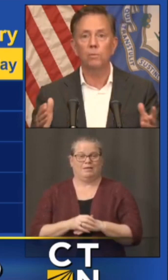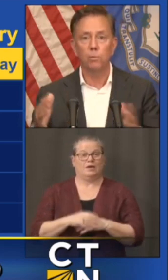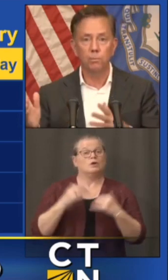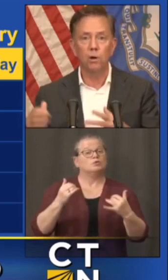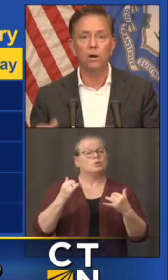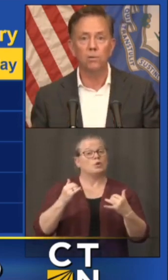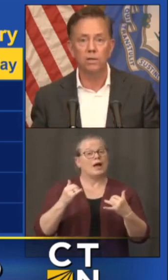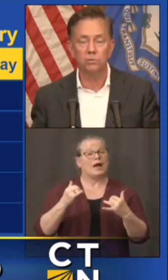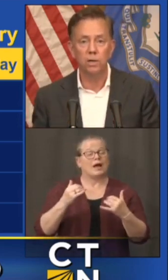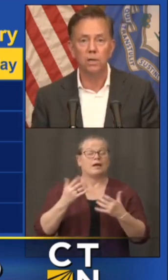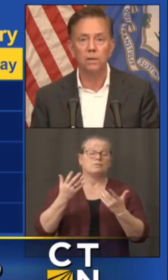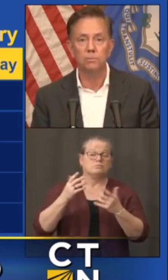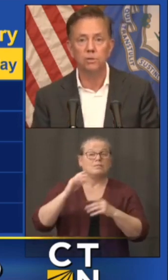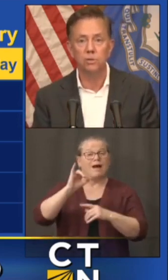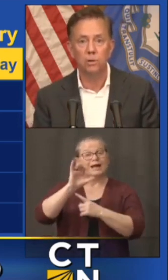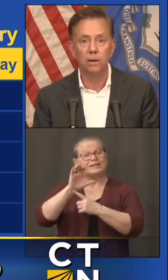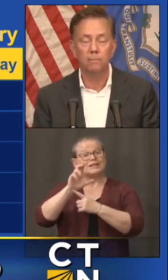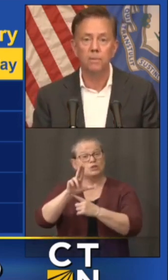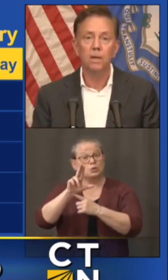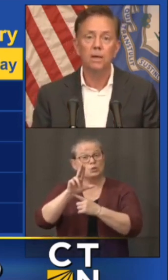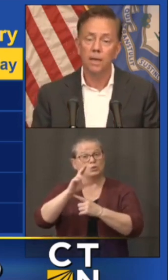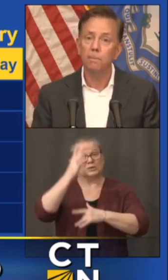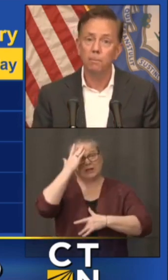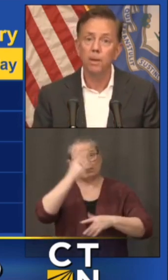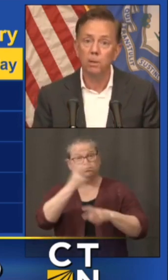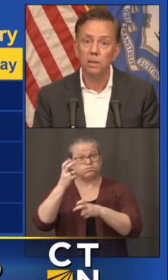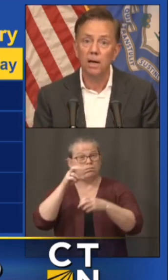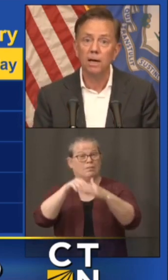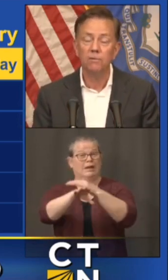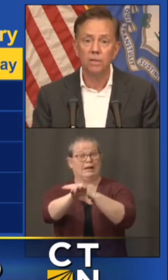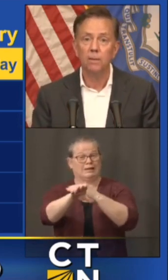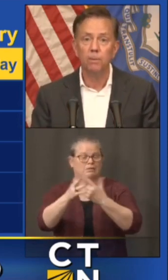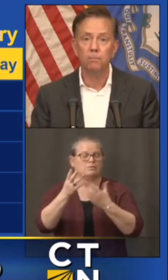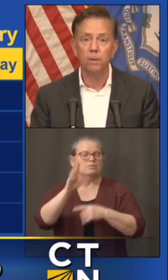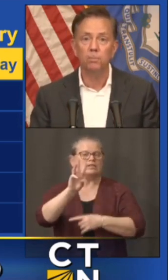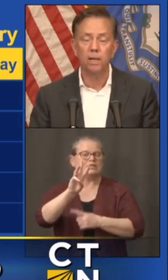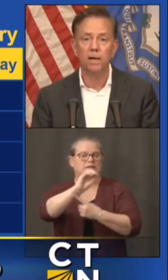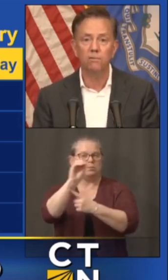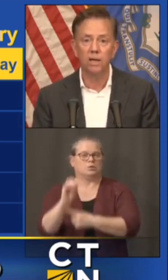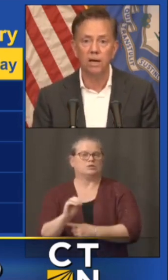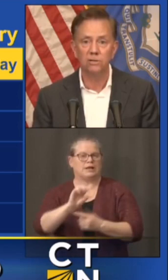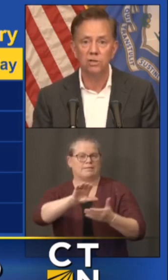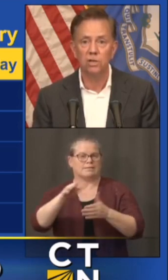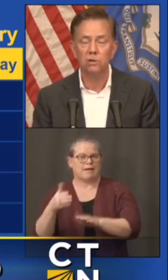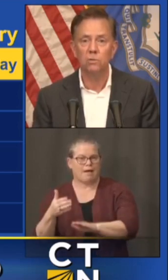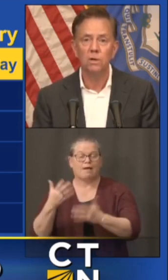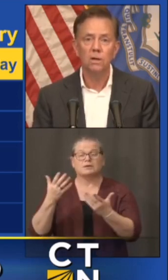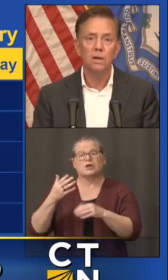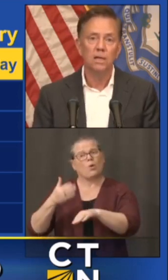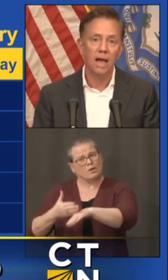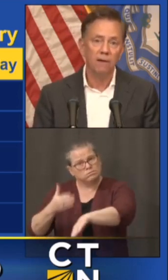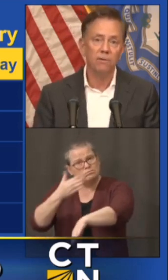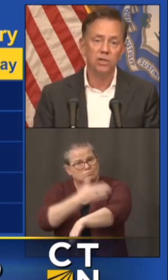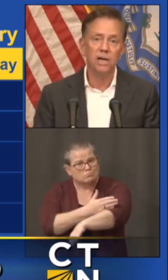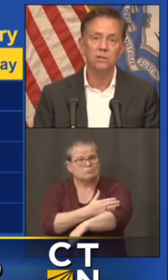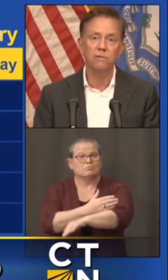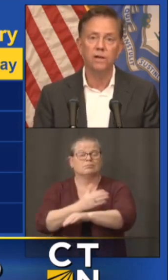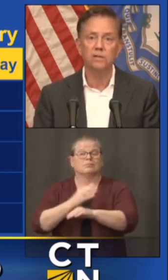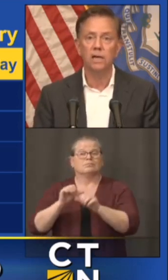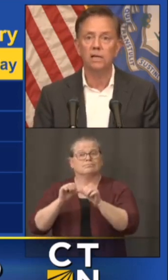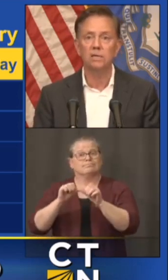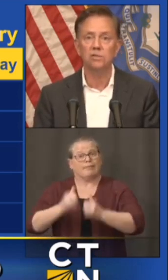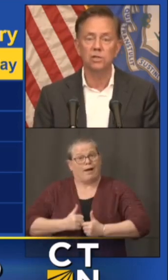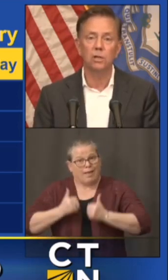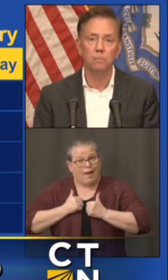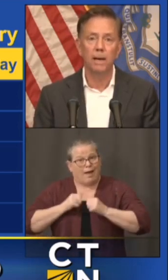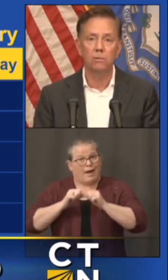incredible progress when it comes to keeping people alive and keeping people out of the ICU the average age of